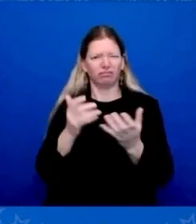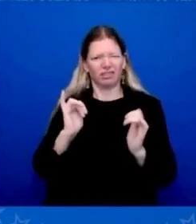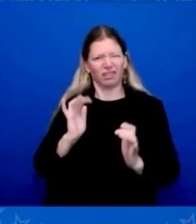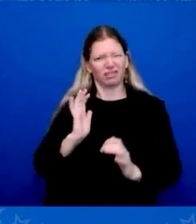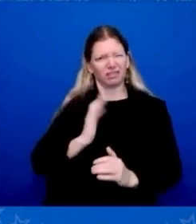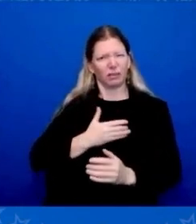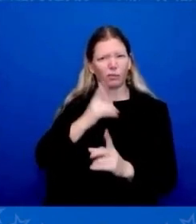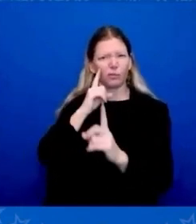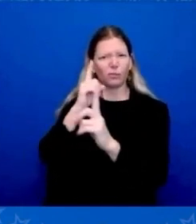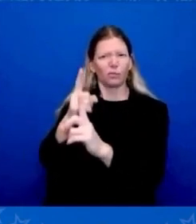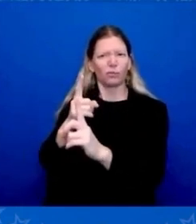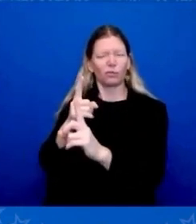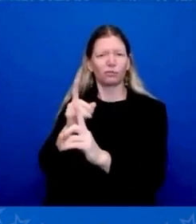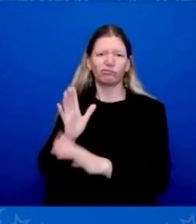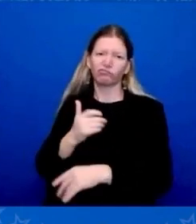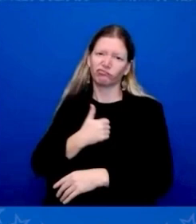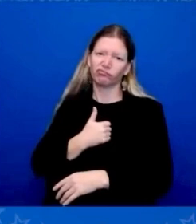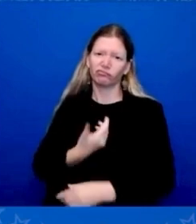Okay.